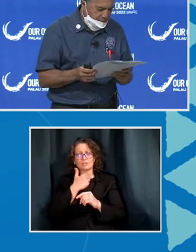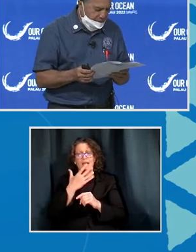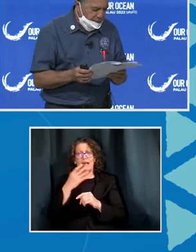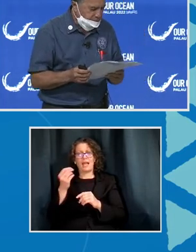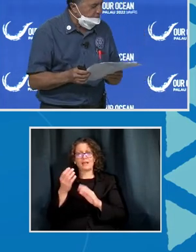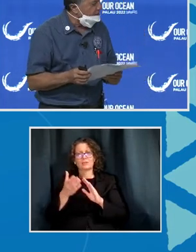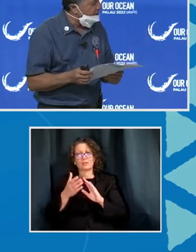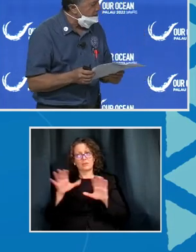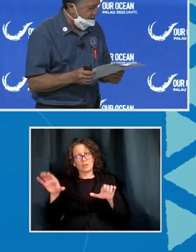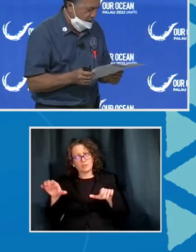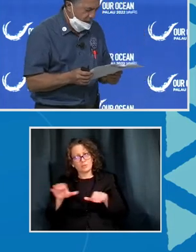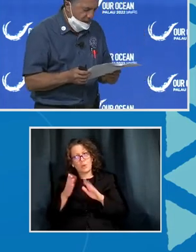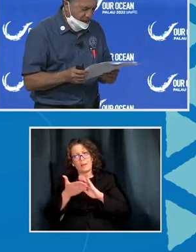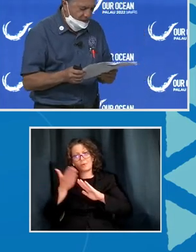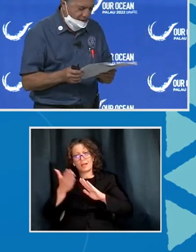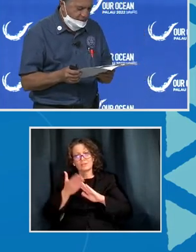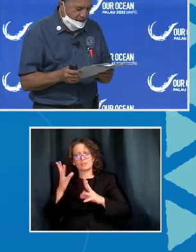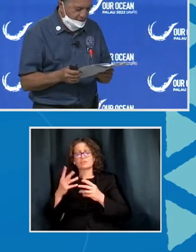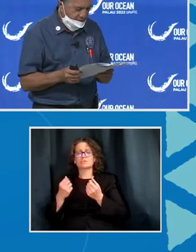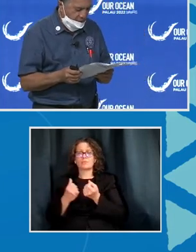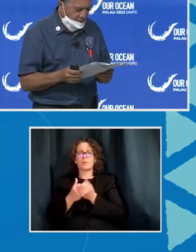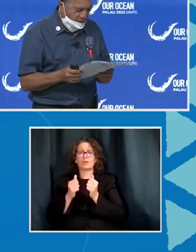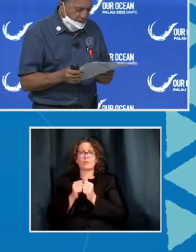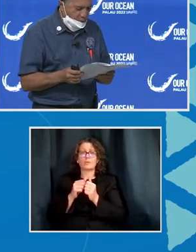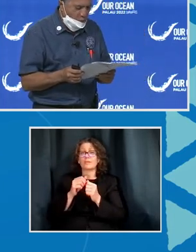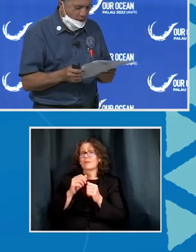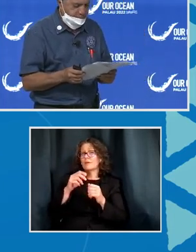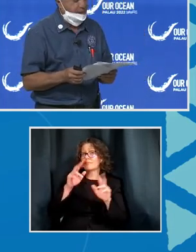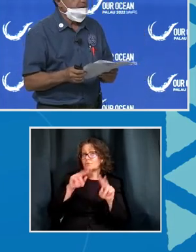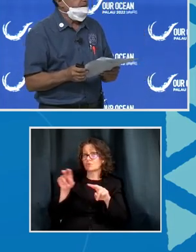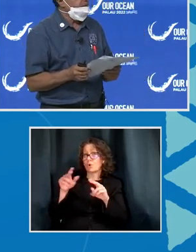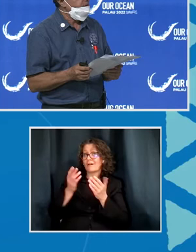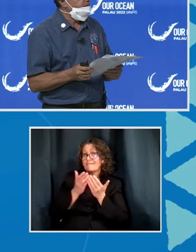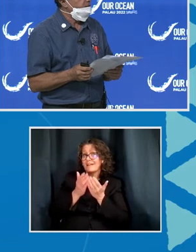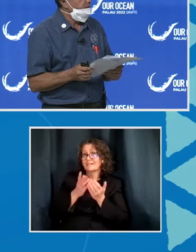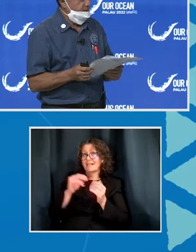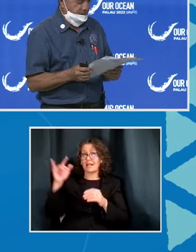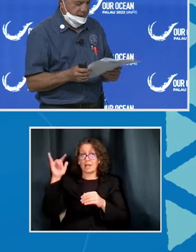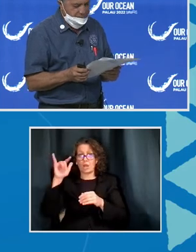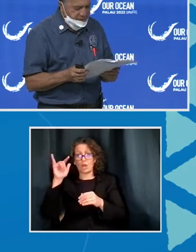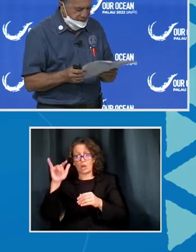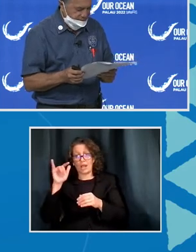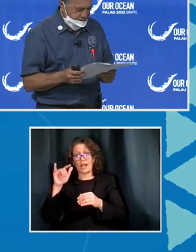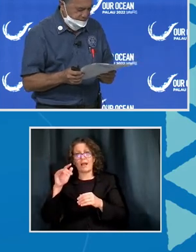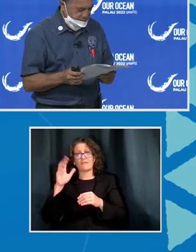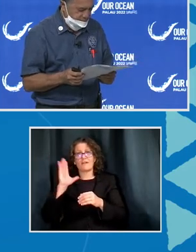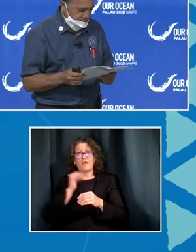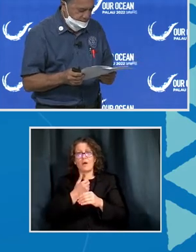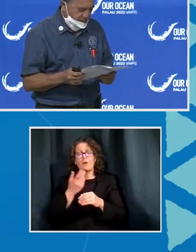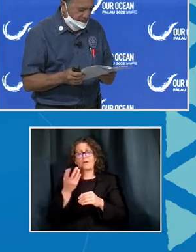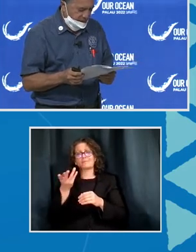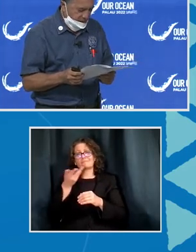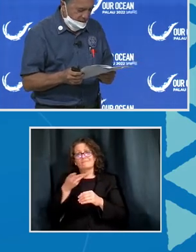supported by patrol vessels and aircraft of our quad partners, as mentioned.